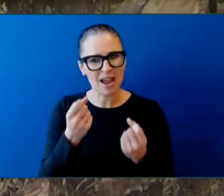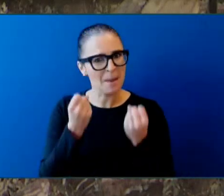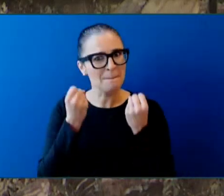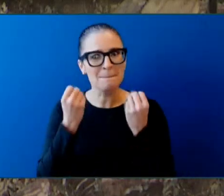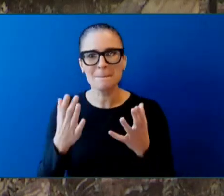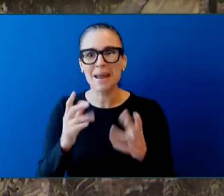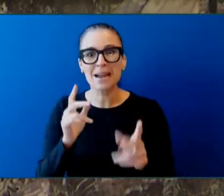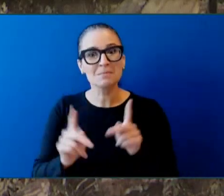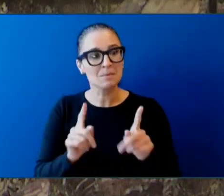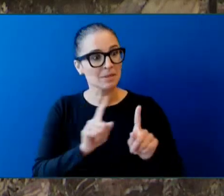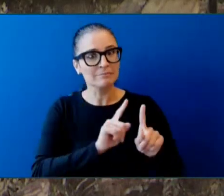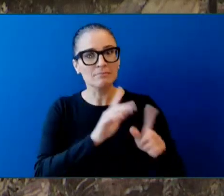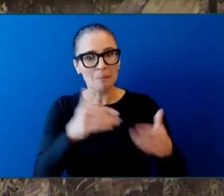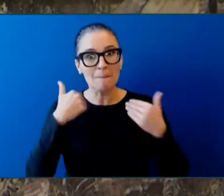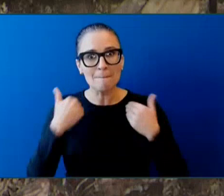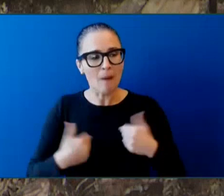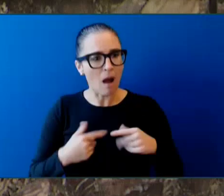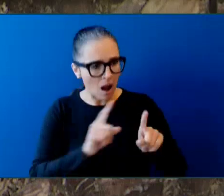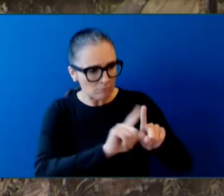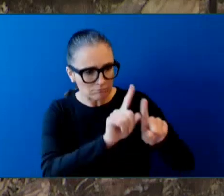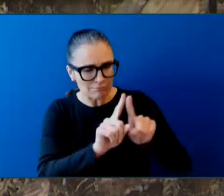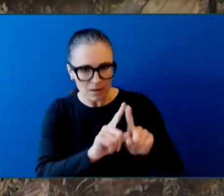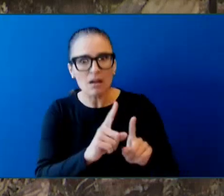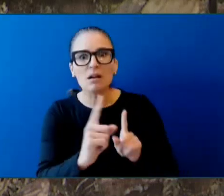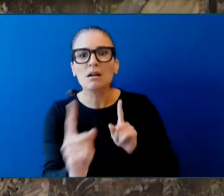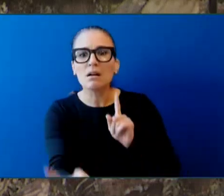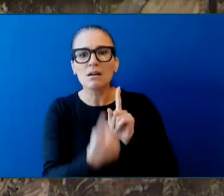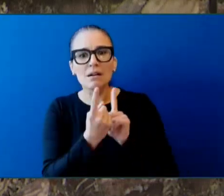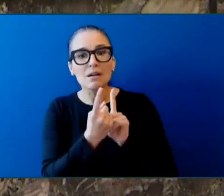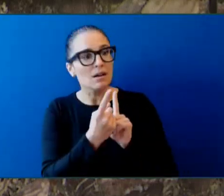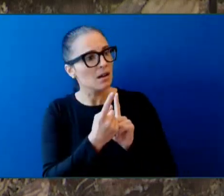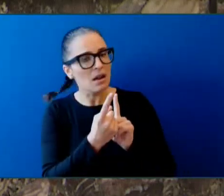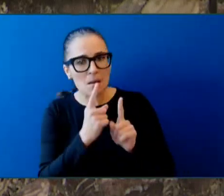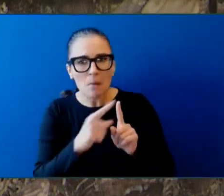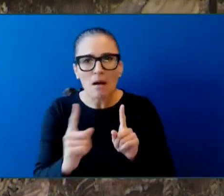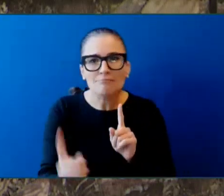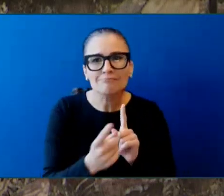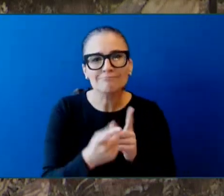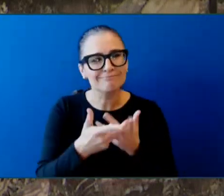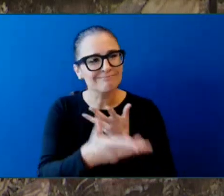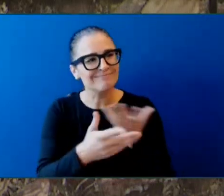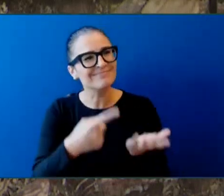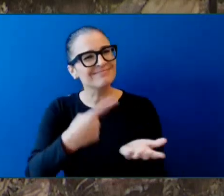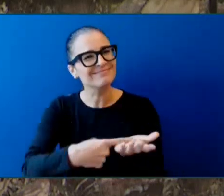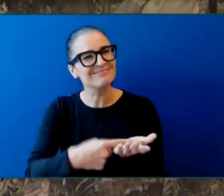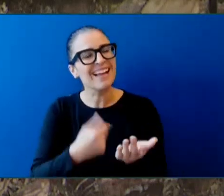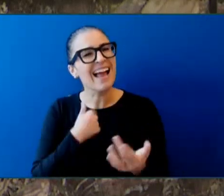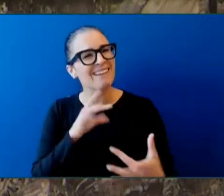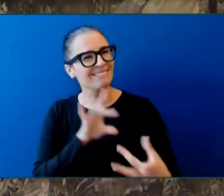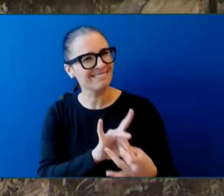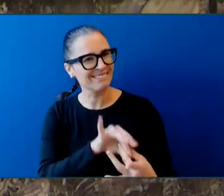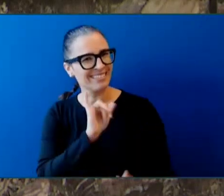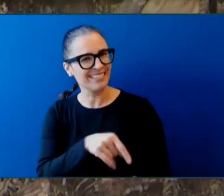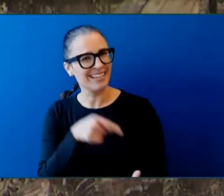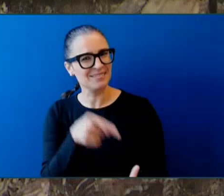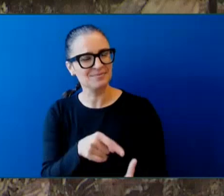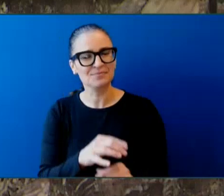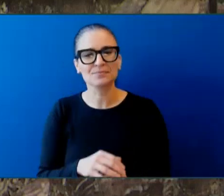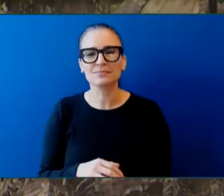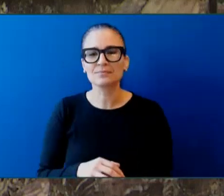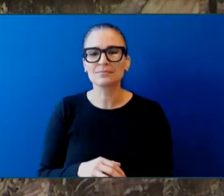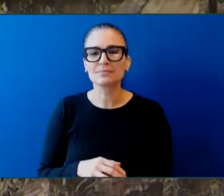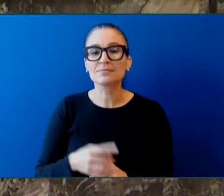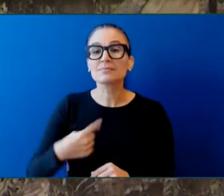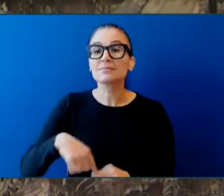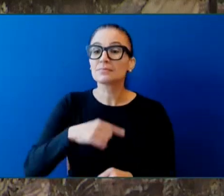my journey. We tell kids that sharing is caring and it's true. Parents tell their children not to stare.